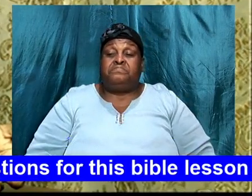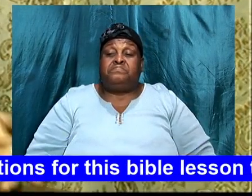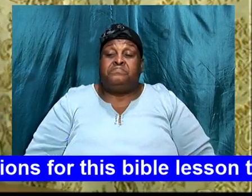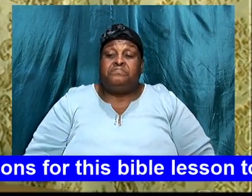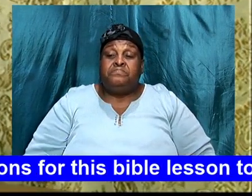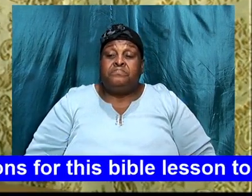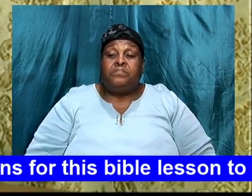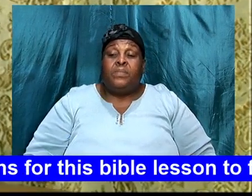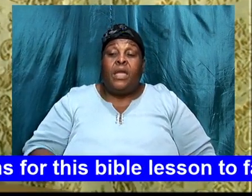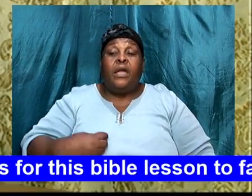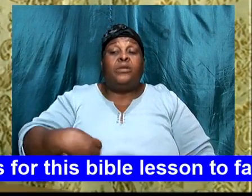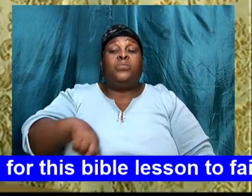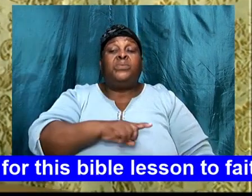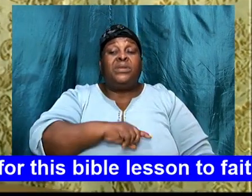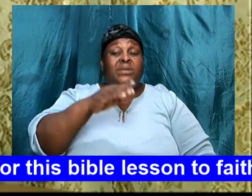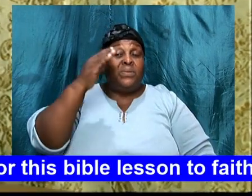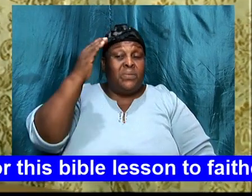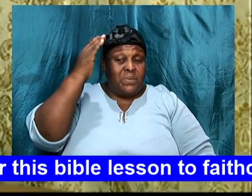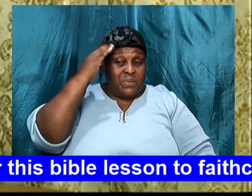and we know,